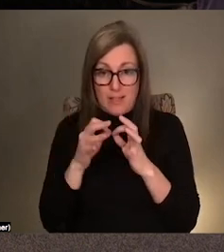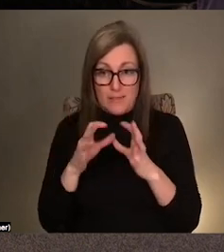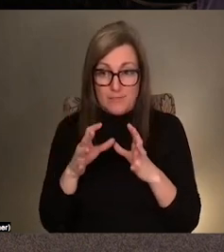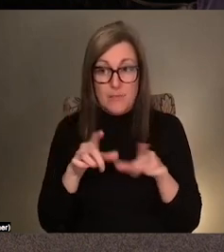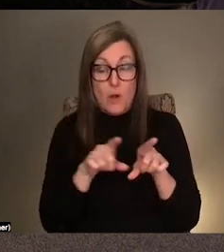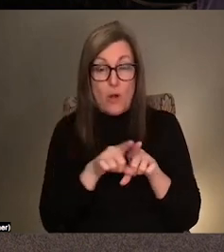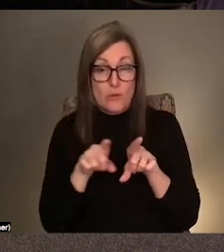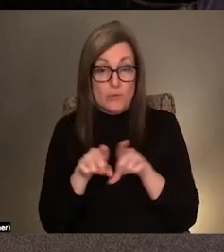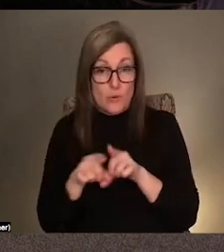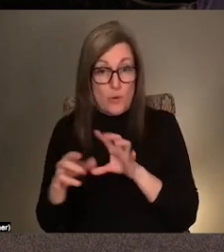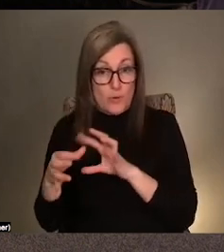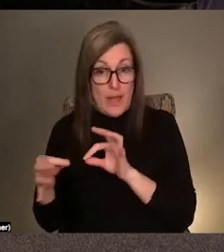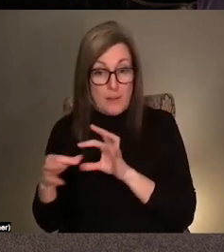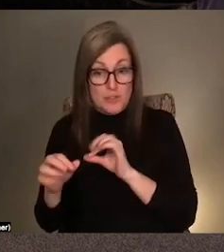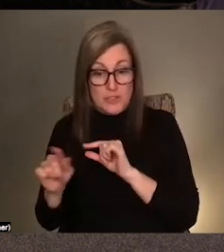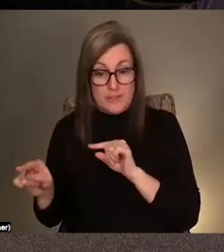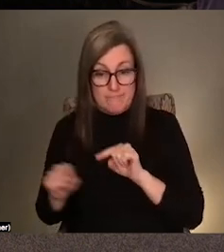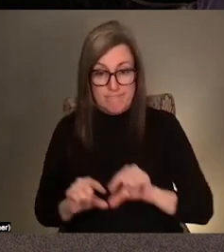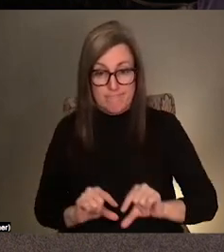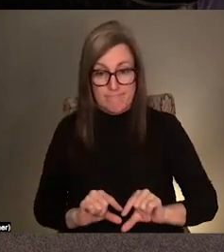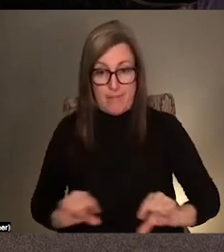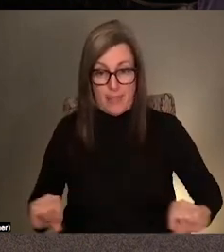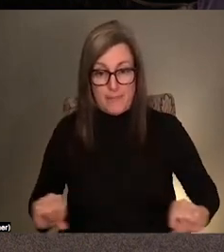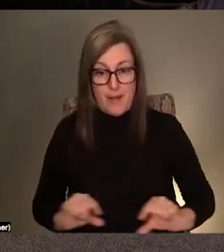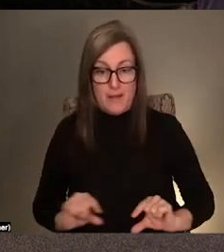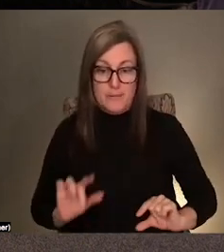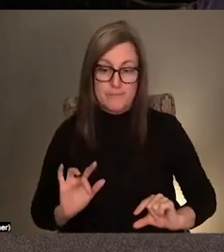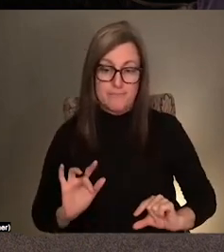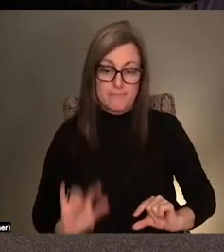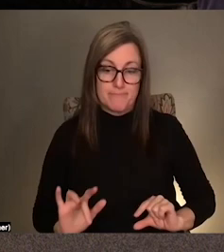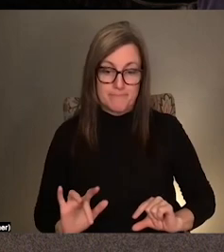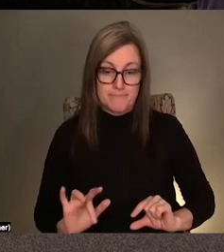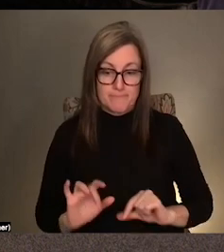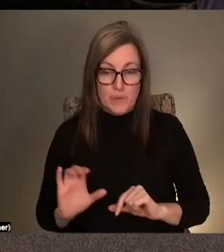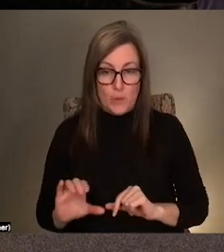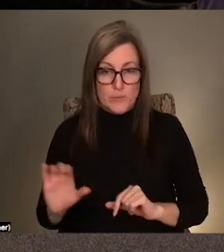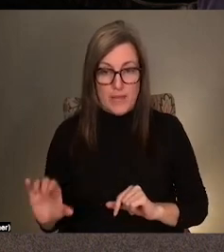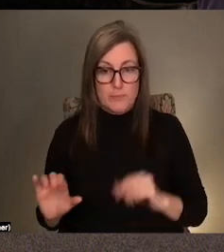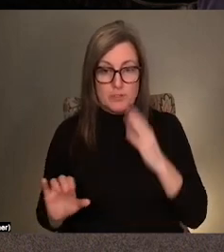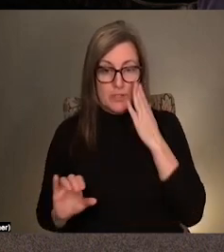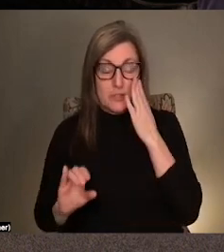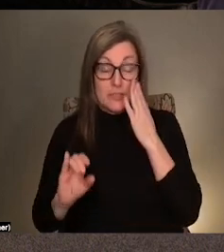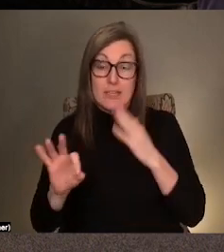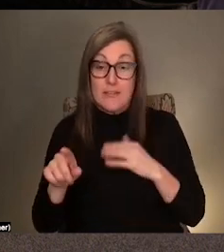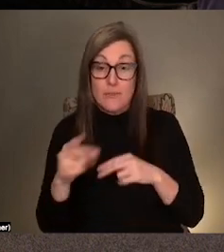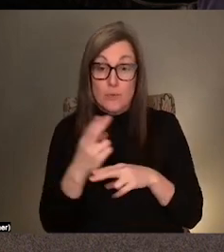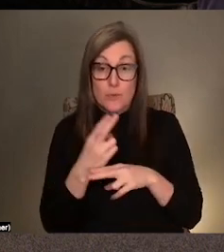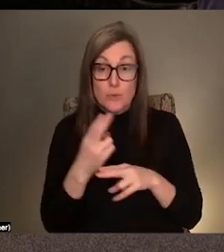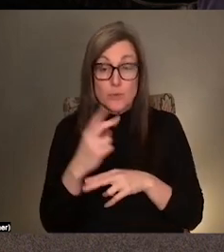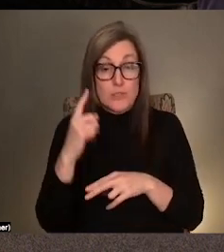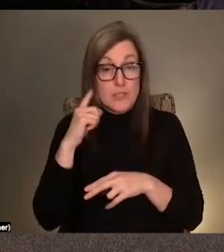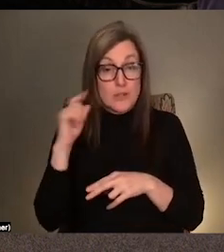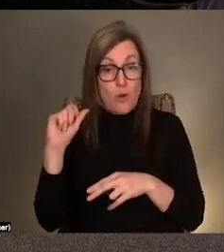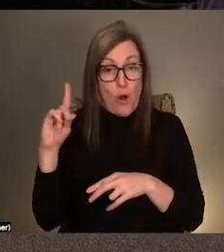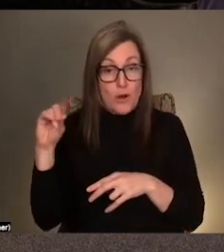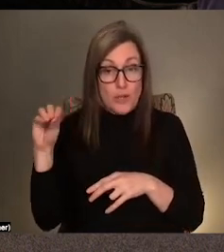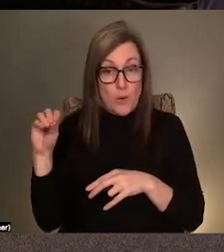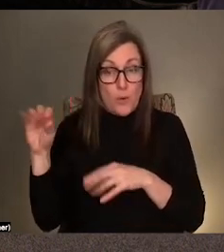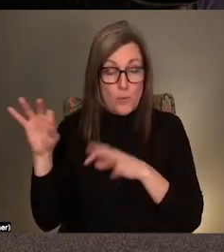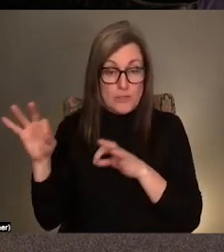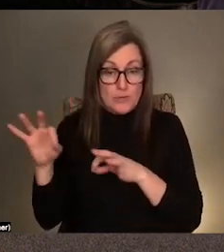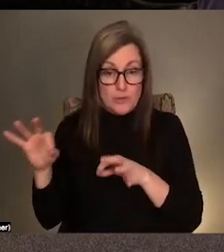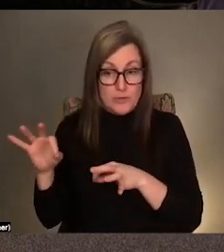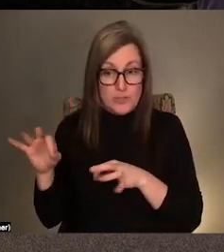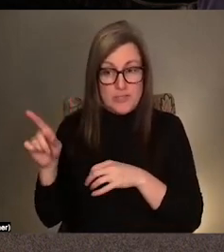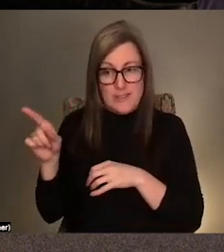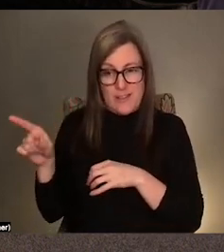by pressing the closed captioning button. If you're using audio description, please call the number posted in the chat to be